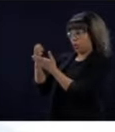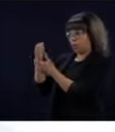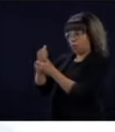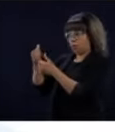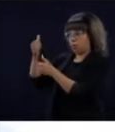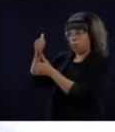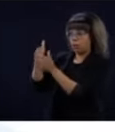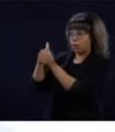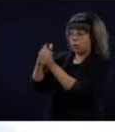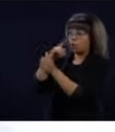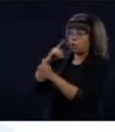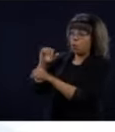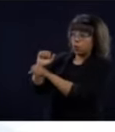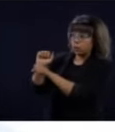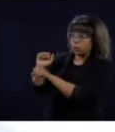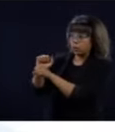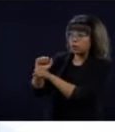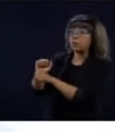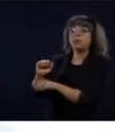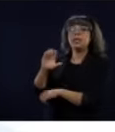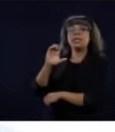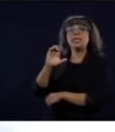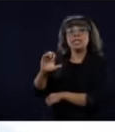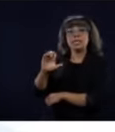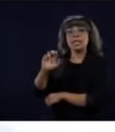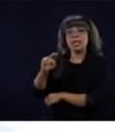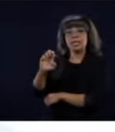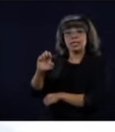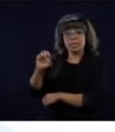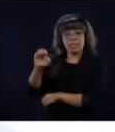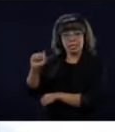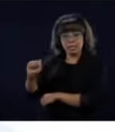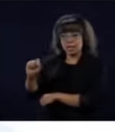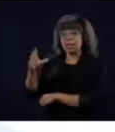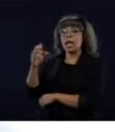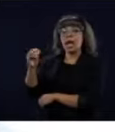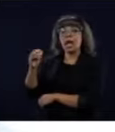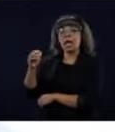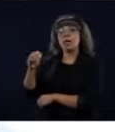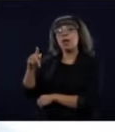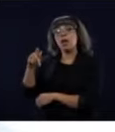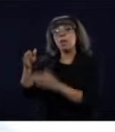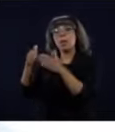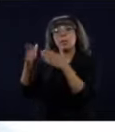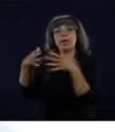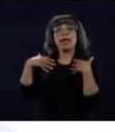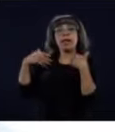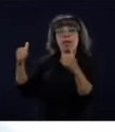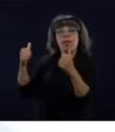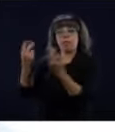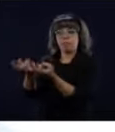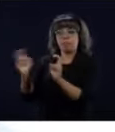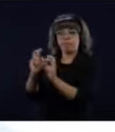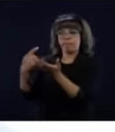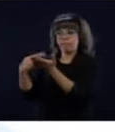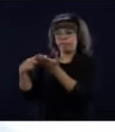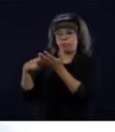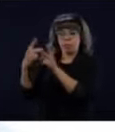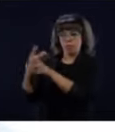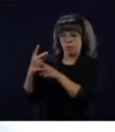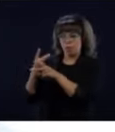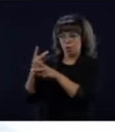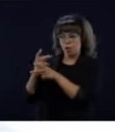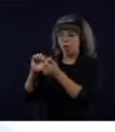the CNE SST, and the Public Health Authorities. Our challenge is to gradually restart